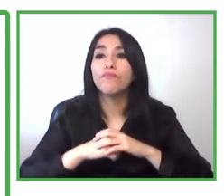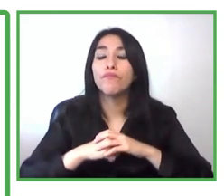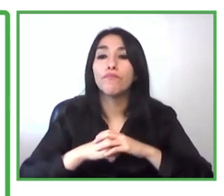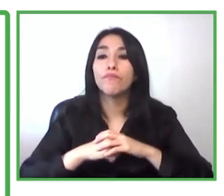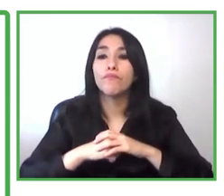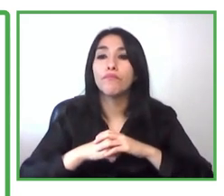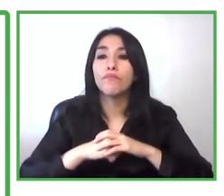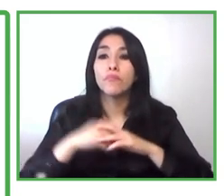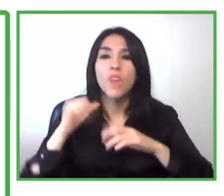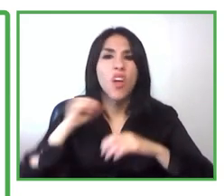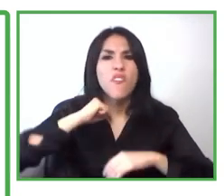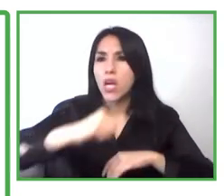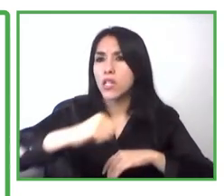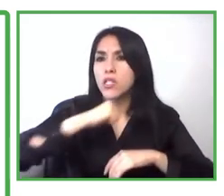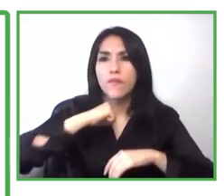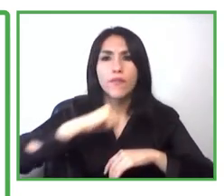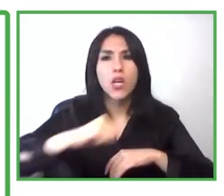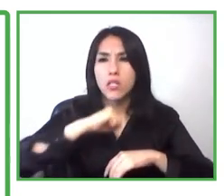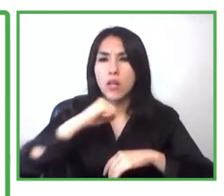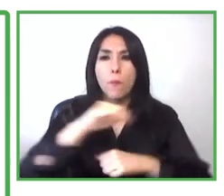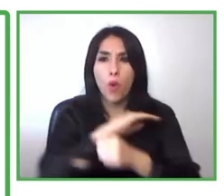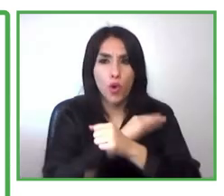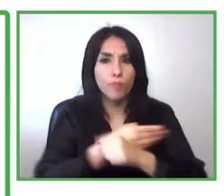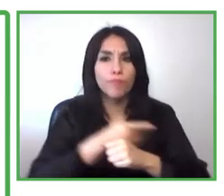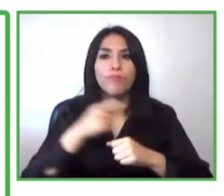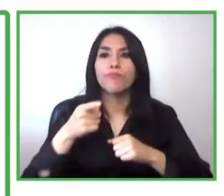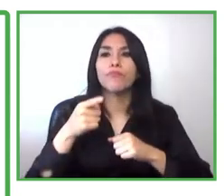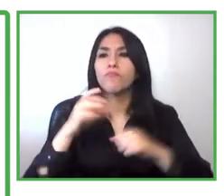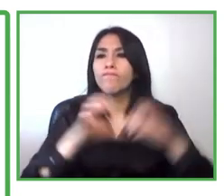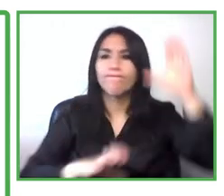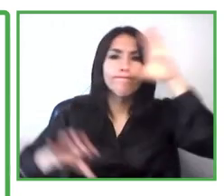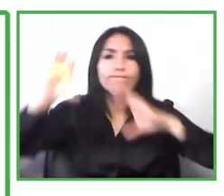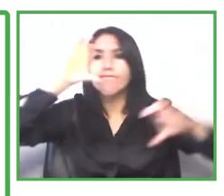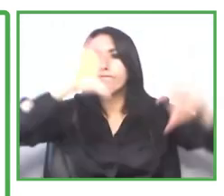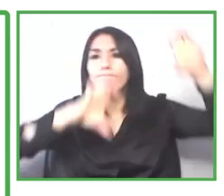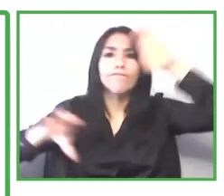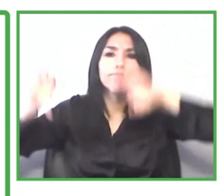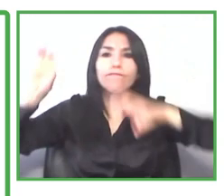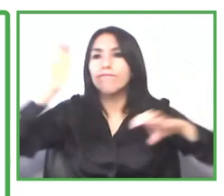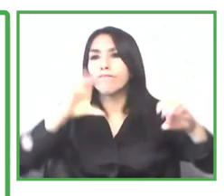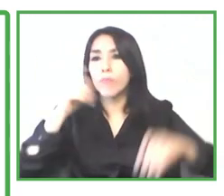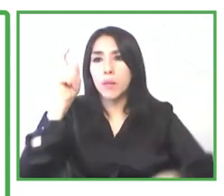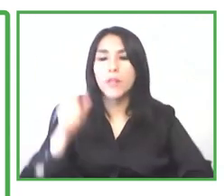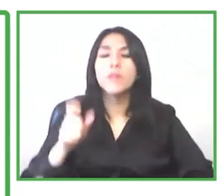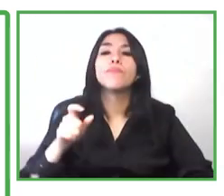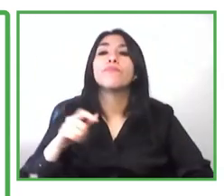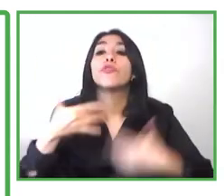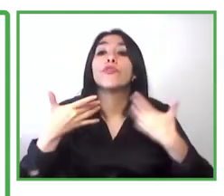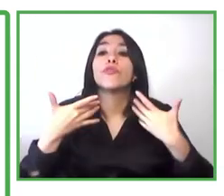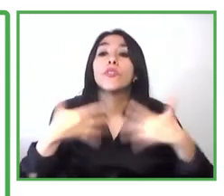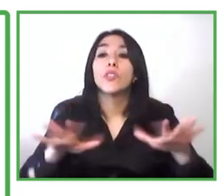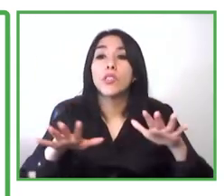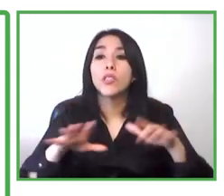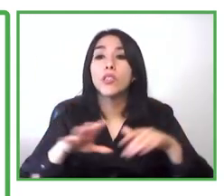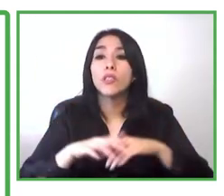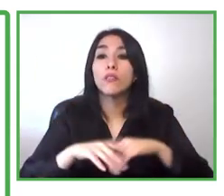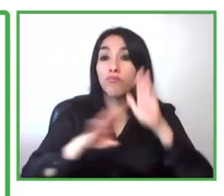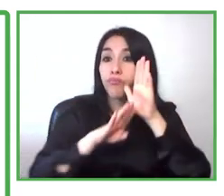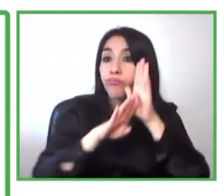have developed a strong business plan and we connect them with the uh